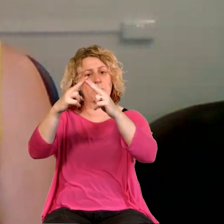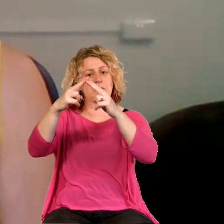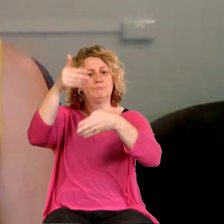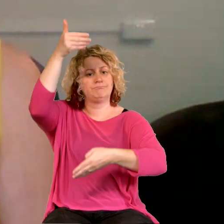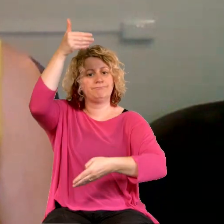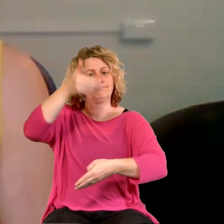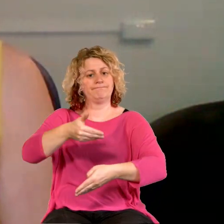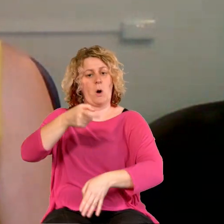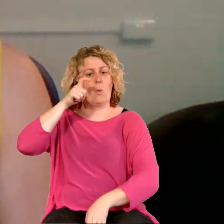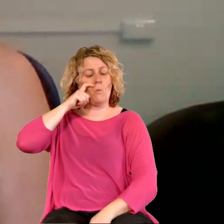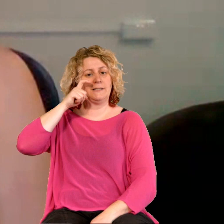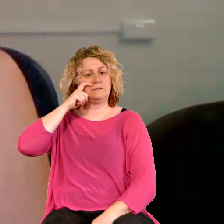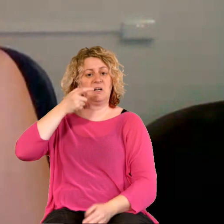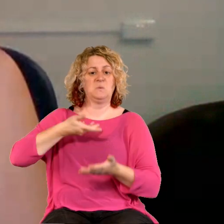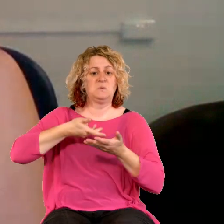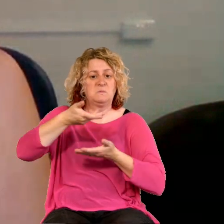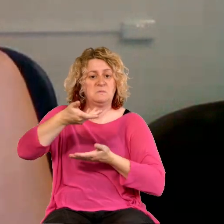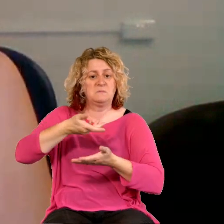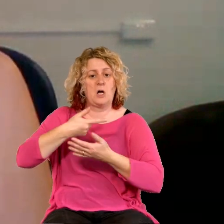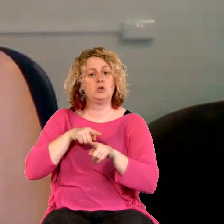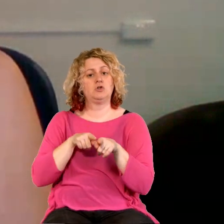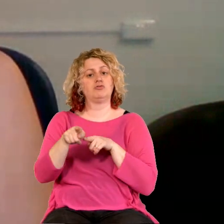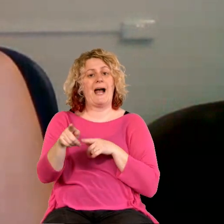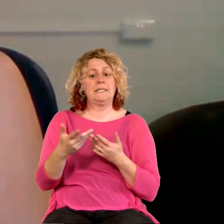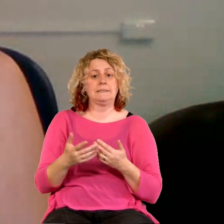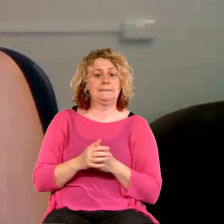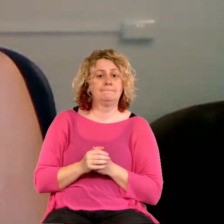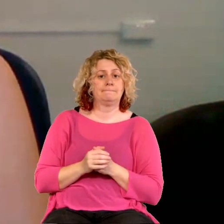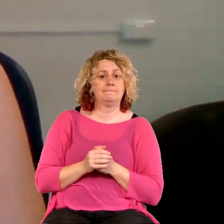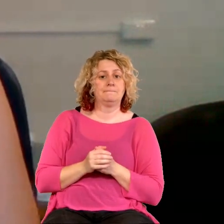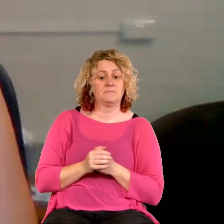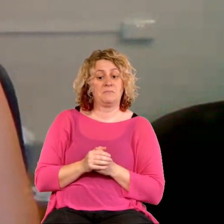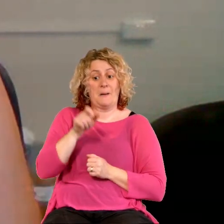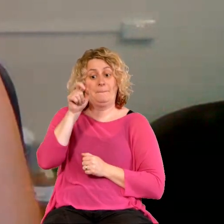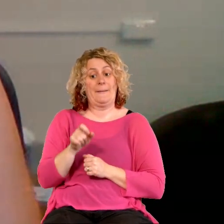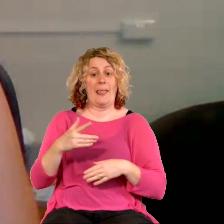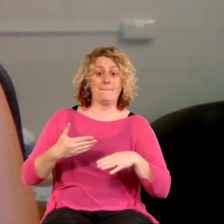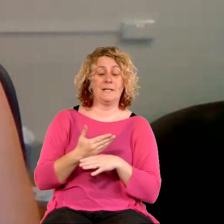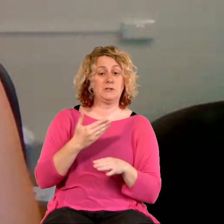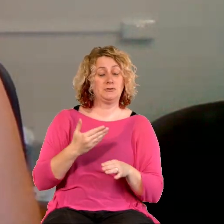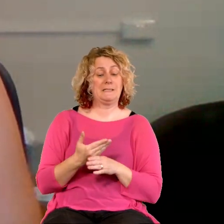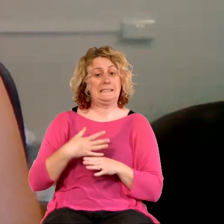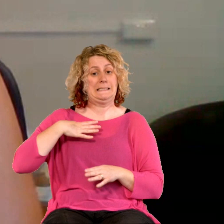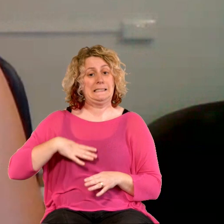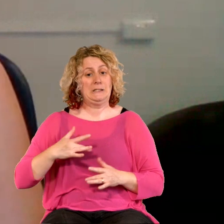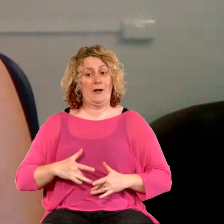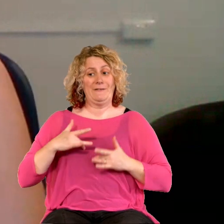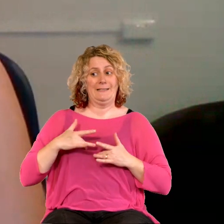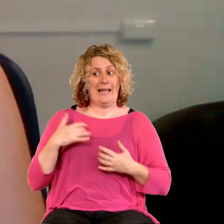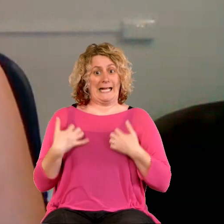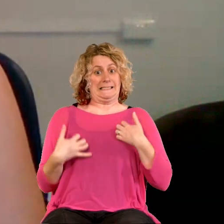how do we... Those of us in ministry are getting excited about the new opportunities we have to actually physically gather.